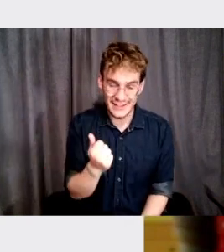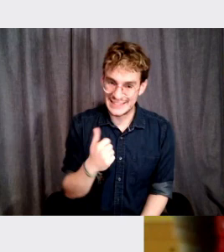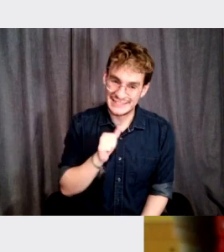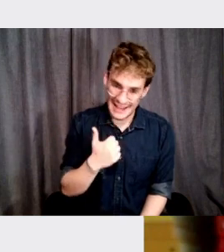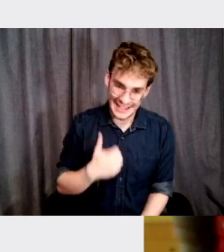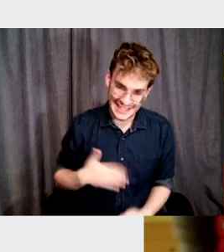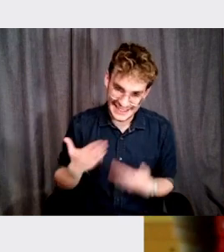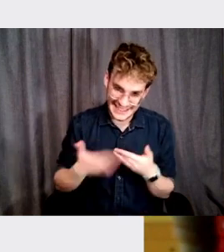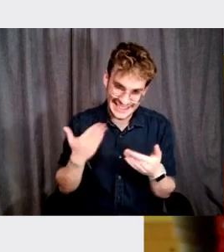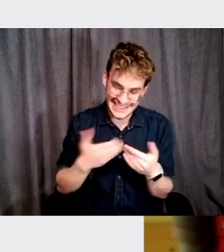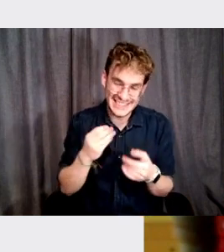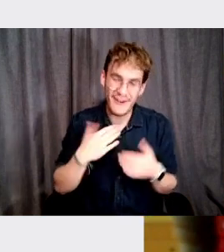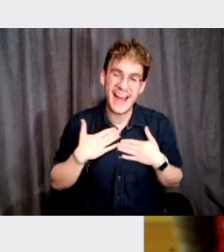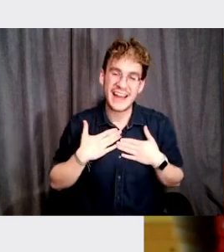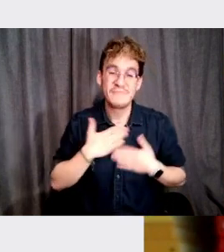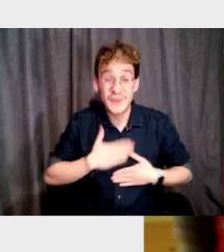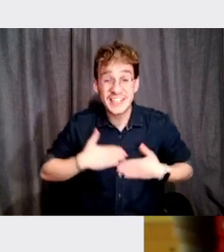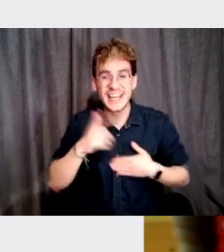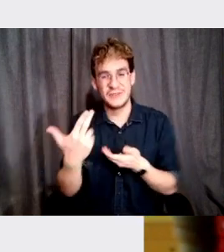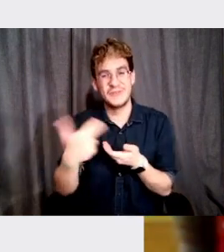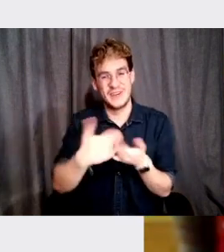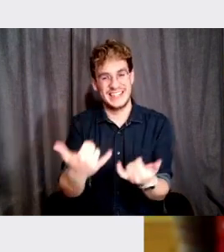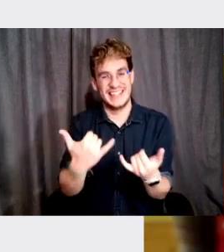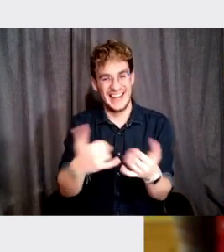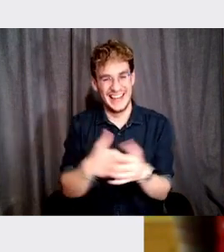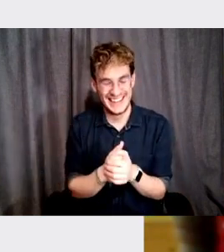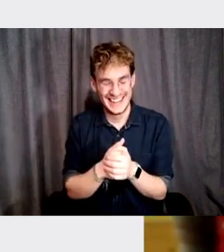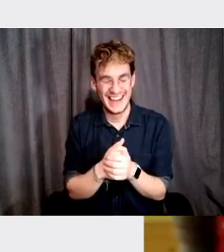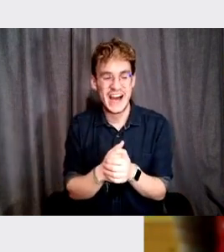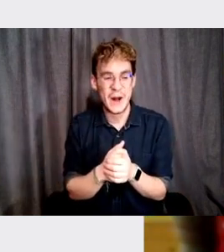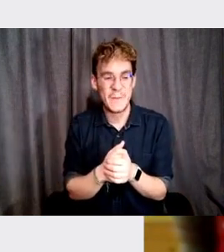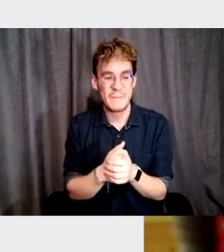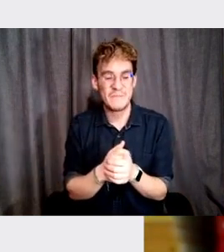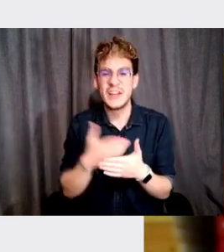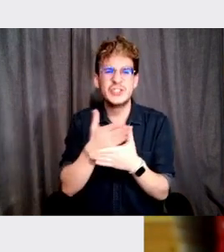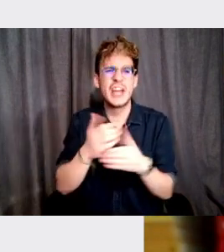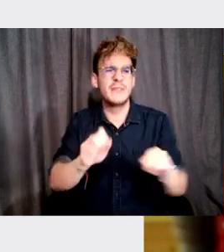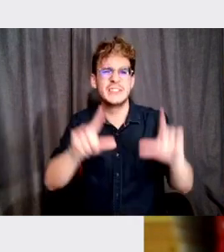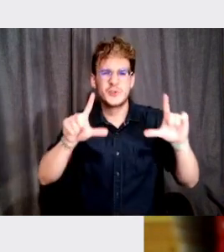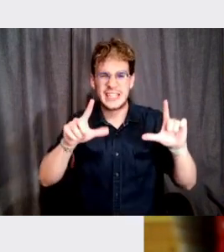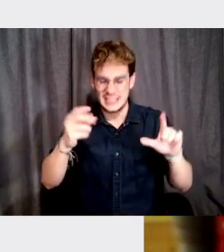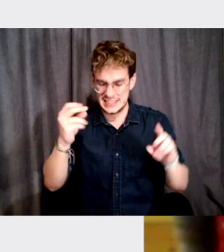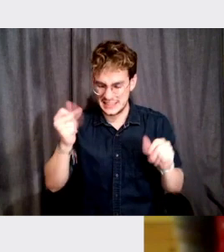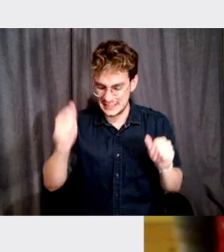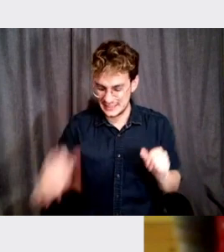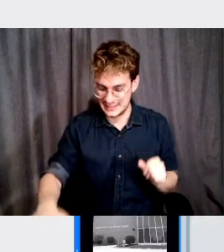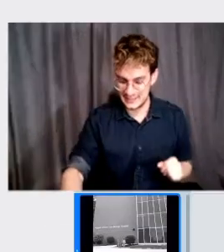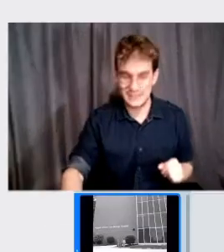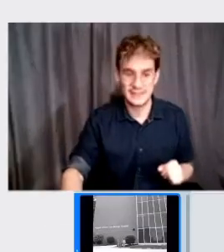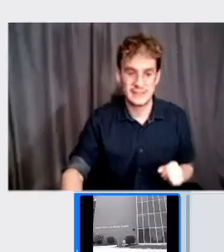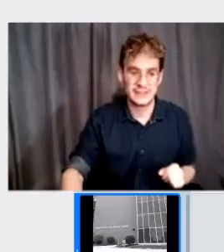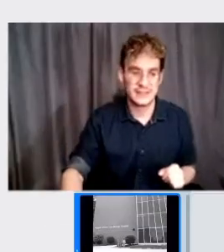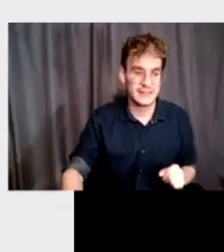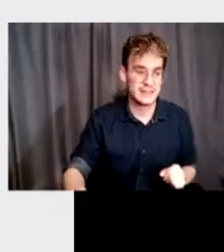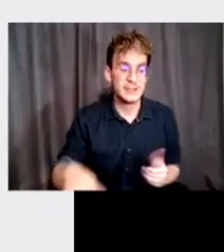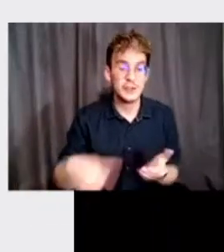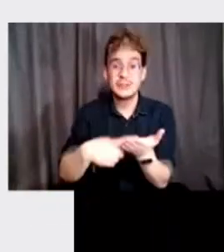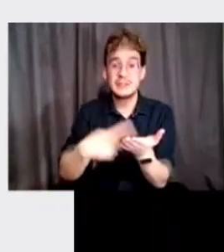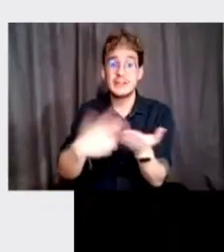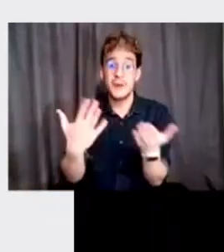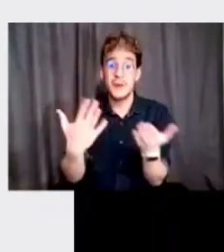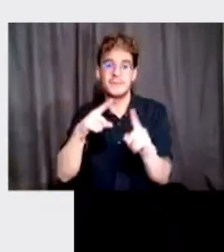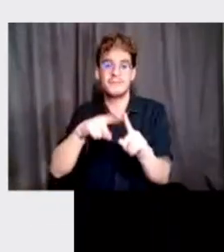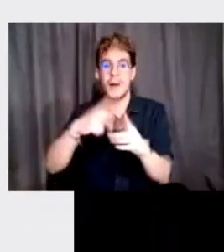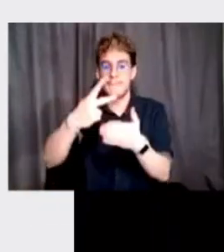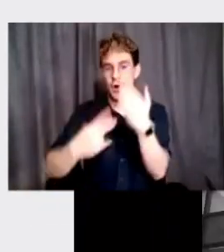So I really appreciate everybody joining today. I'll share my screen to talk about the